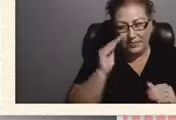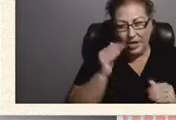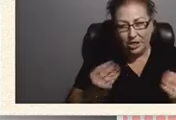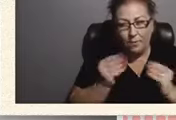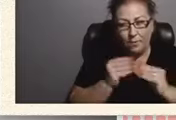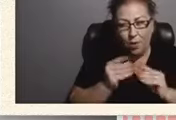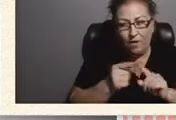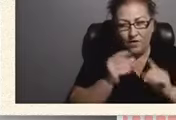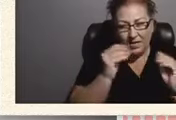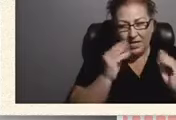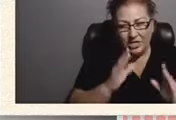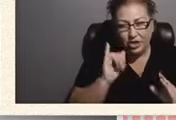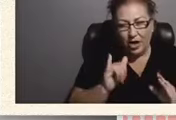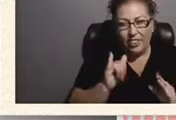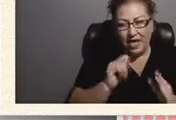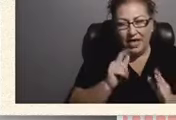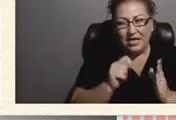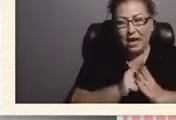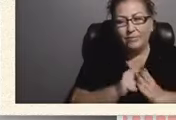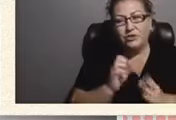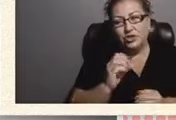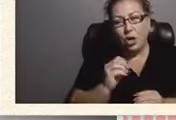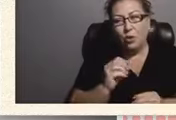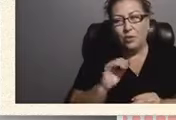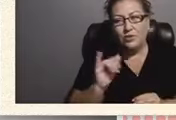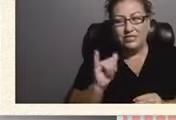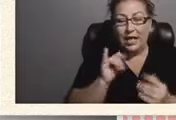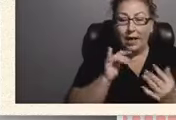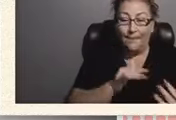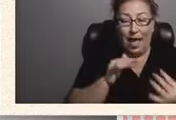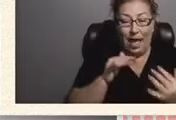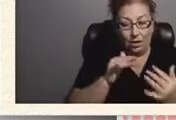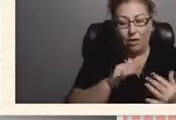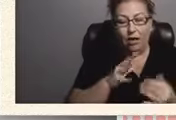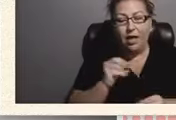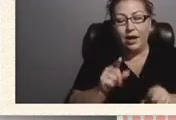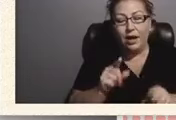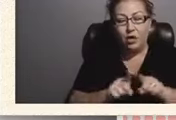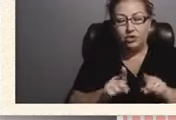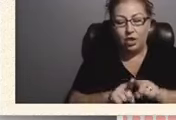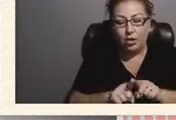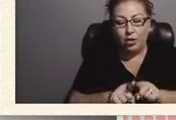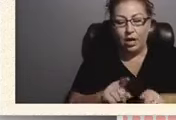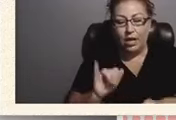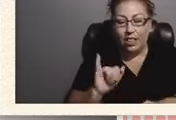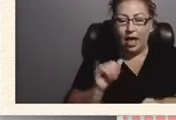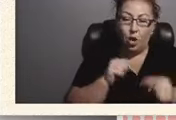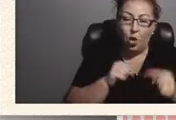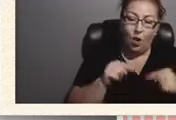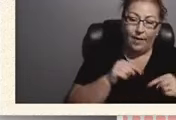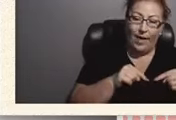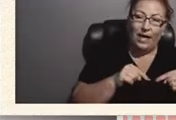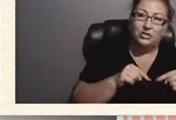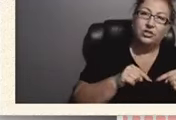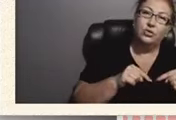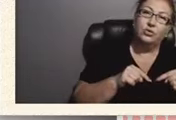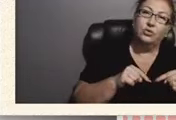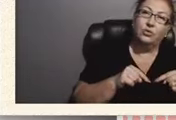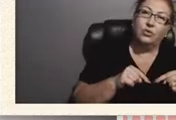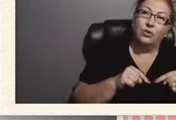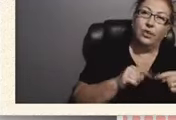point so it was kind of like a battle and also like going back to the medical field